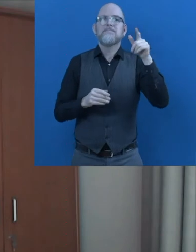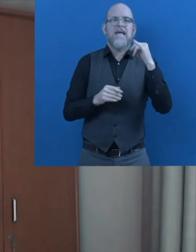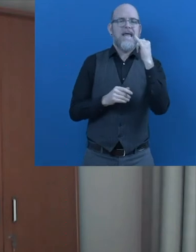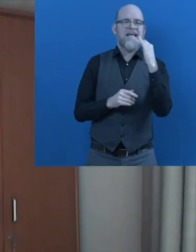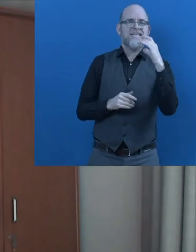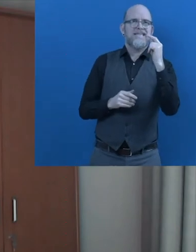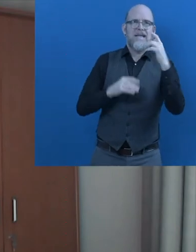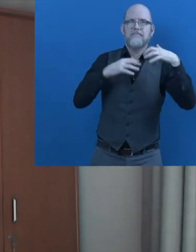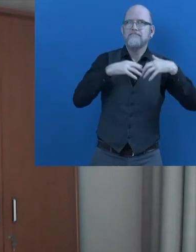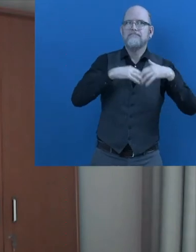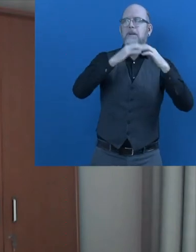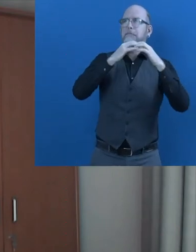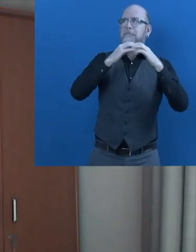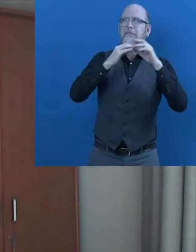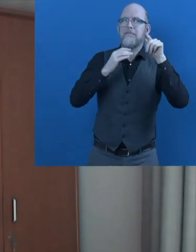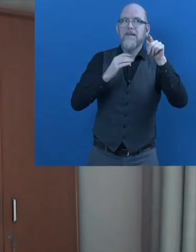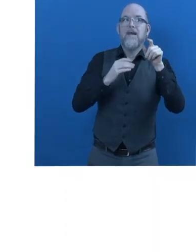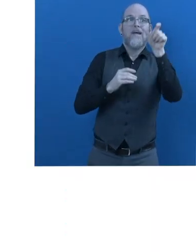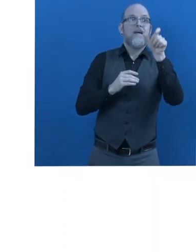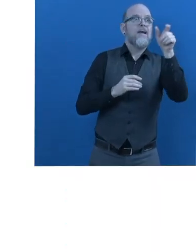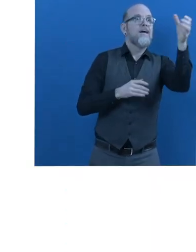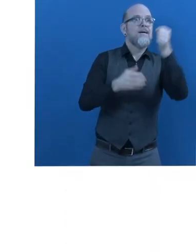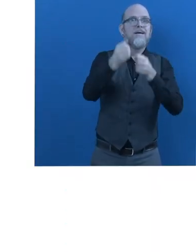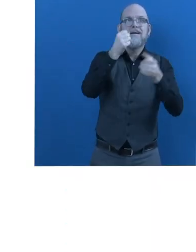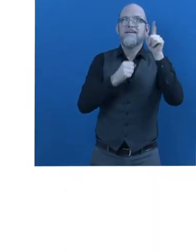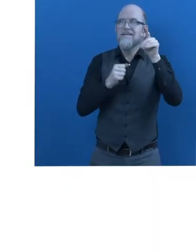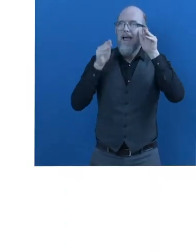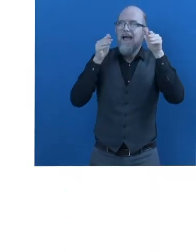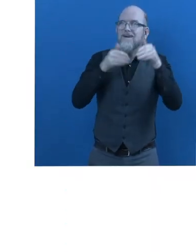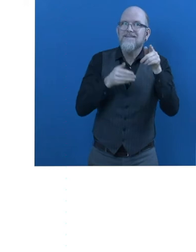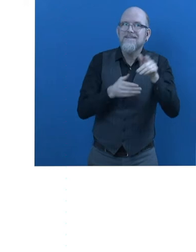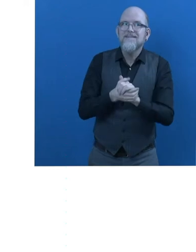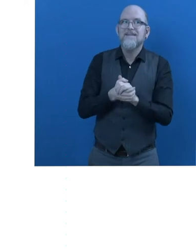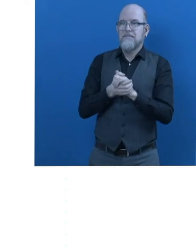with employees on the spectrum. What is next for Passwork?